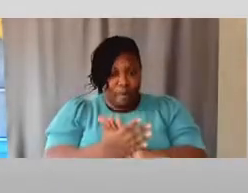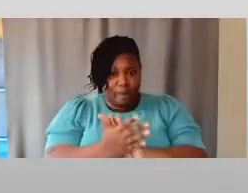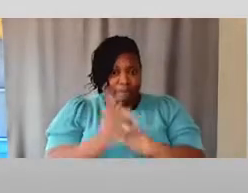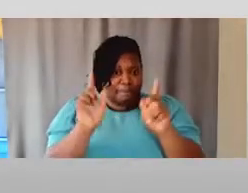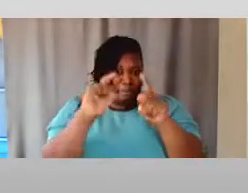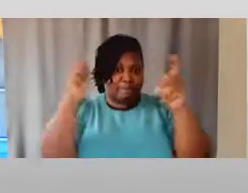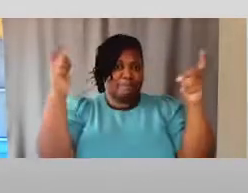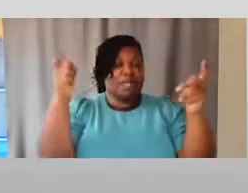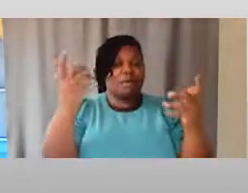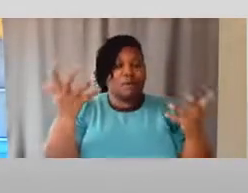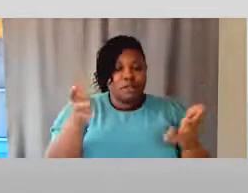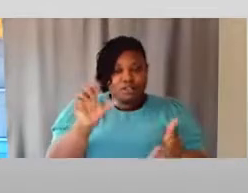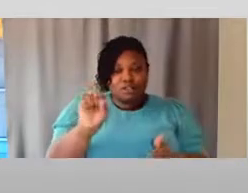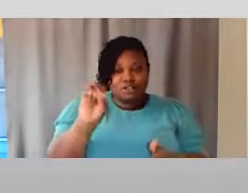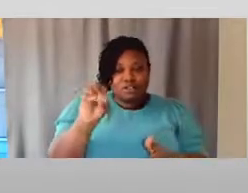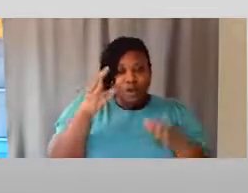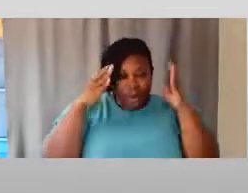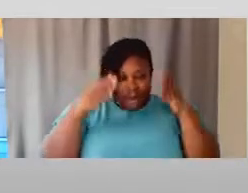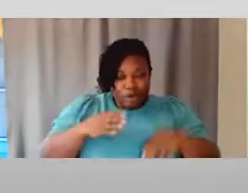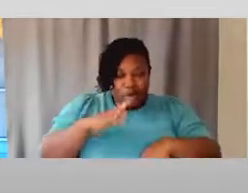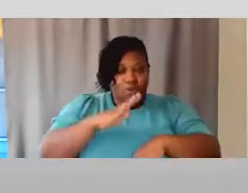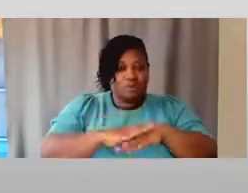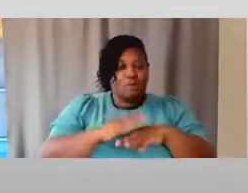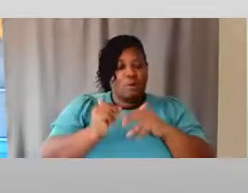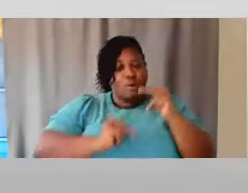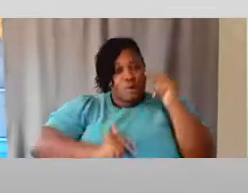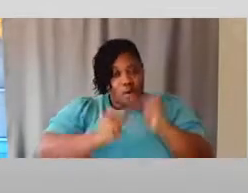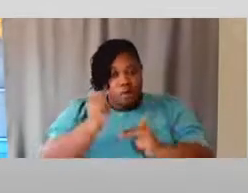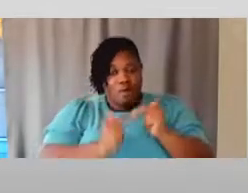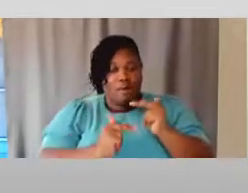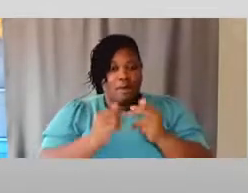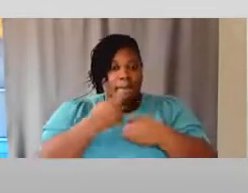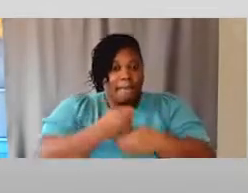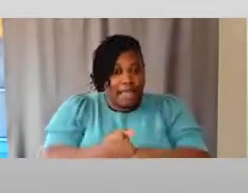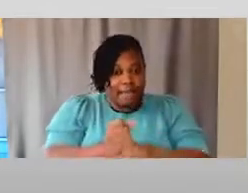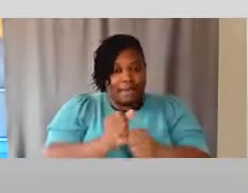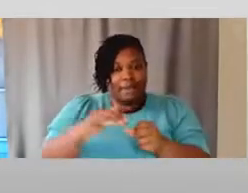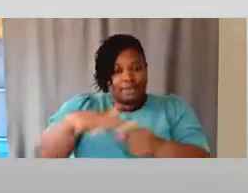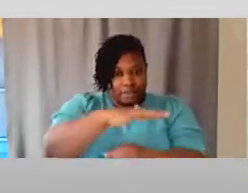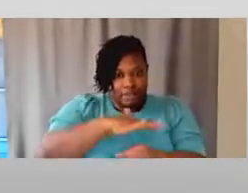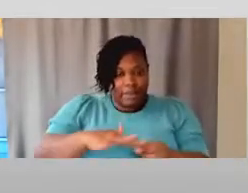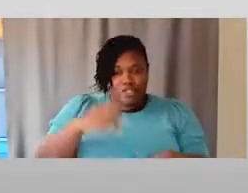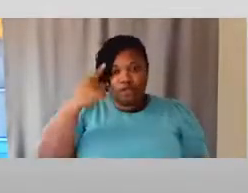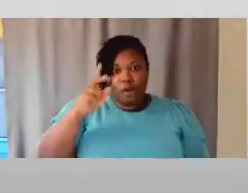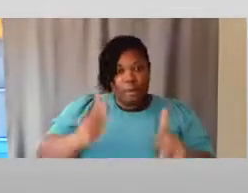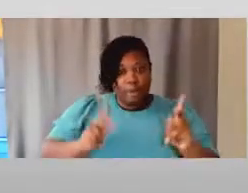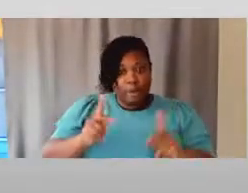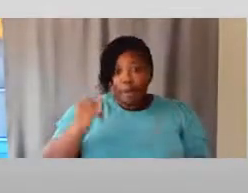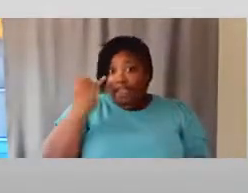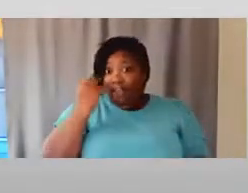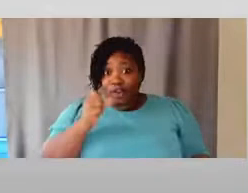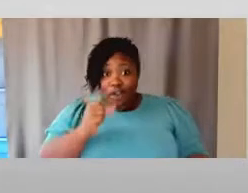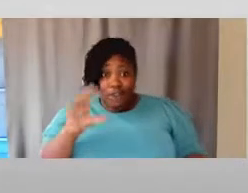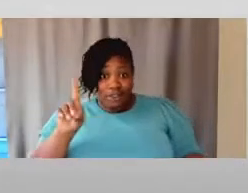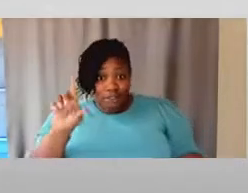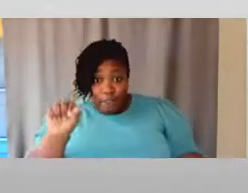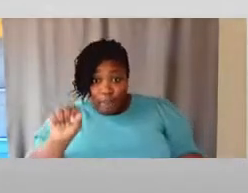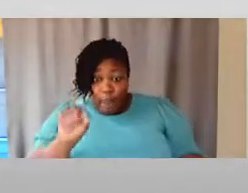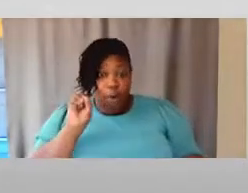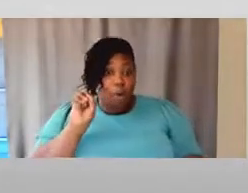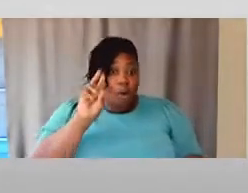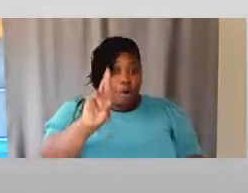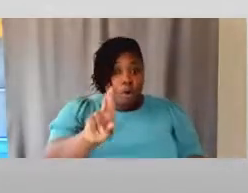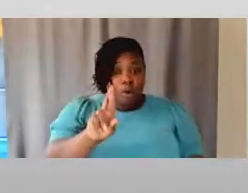really focusing on creating spaces for people if you are not disabled, or,